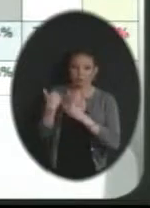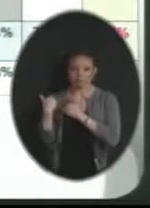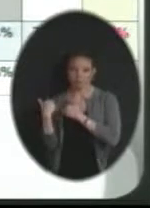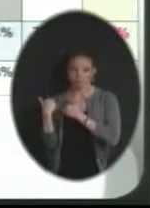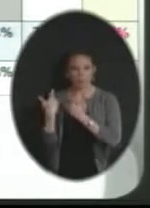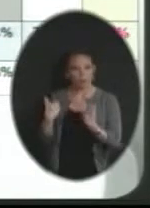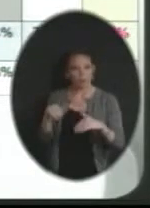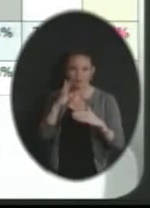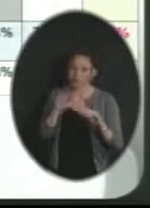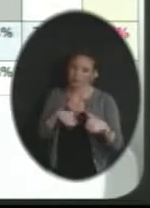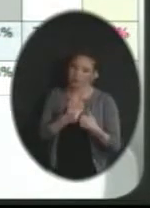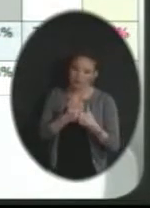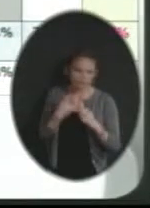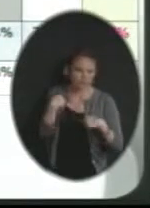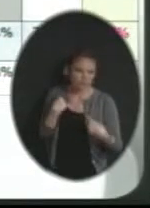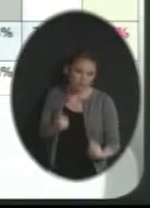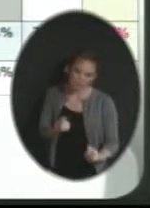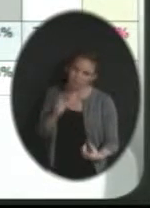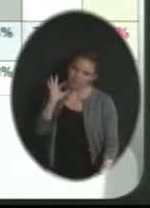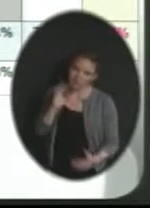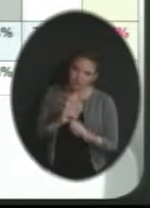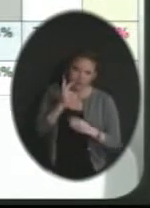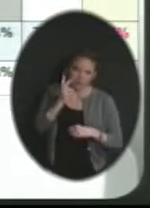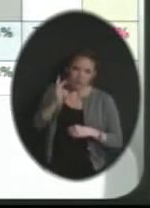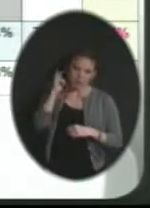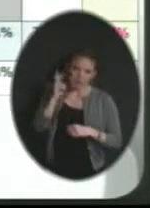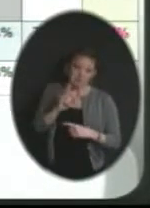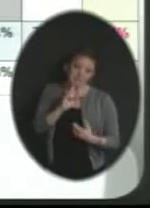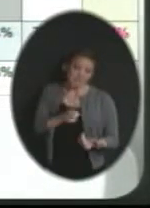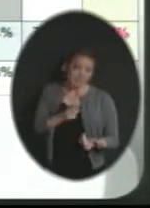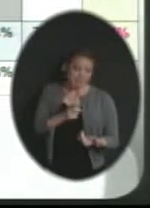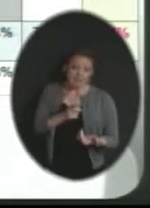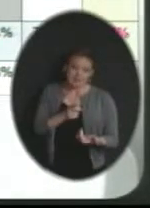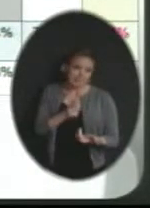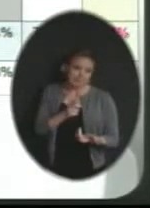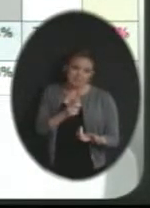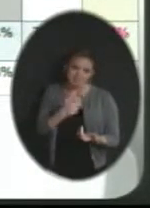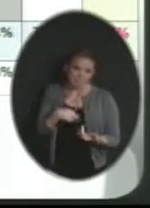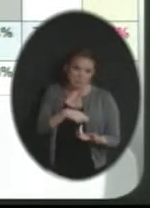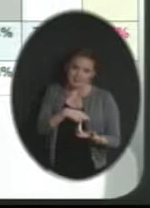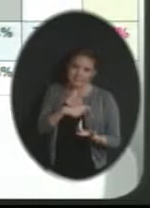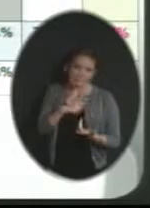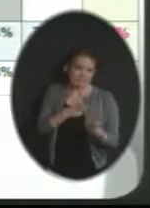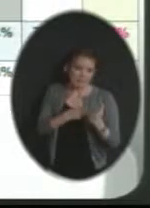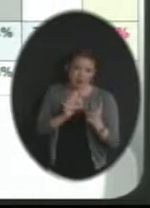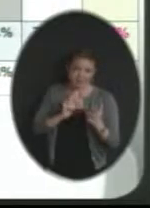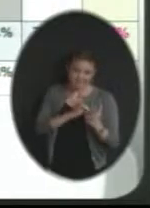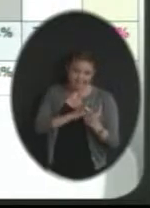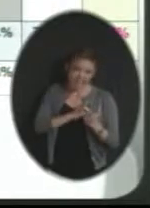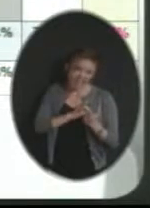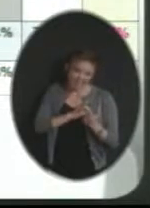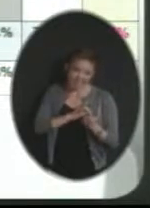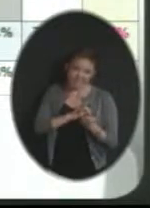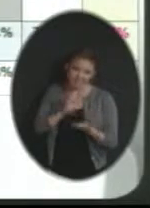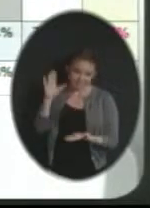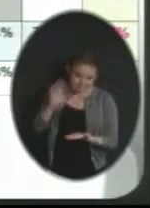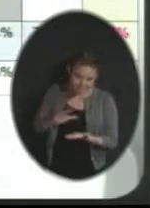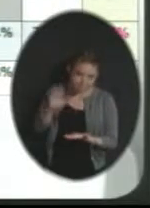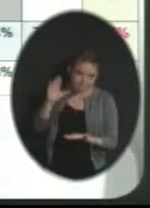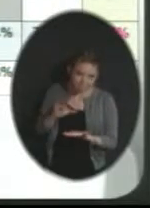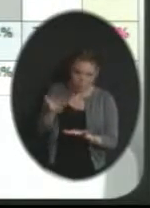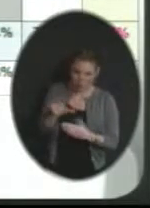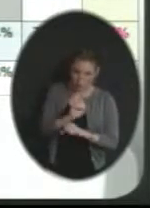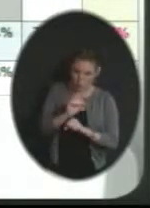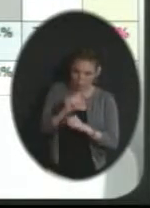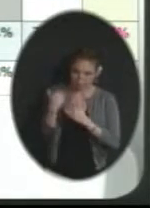a challenge for us. It has been a challenge for us. And certainly as we reduce the number of staff members doing the same amount of work or